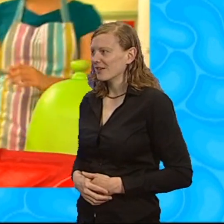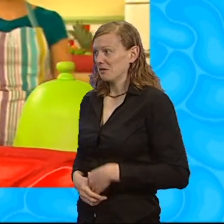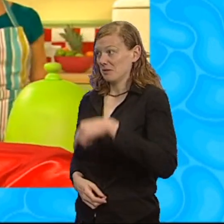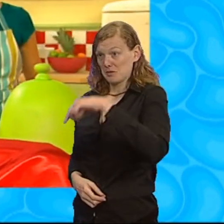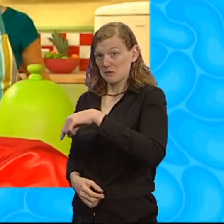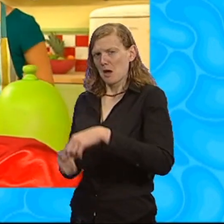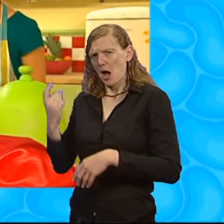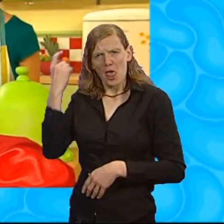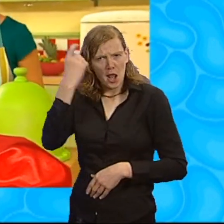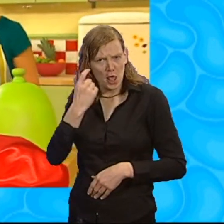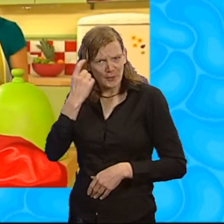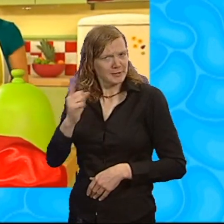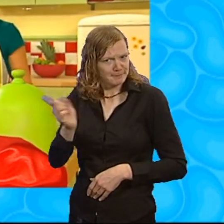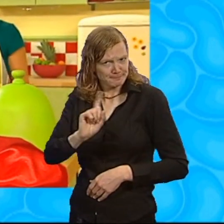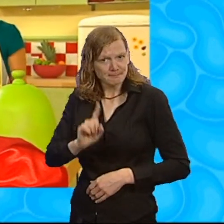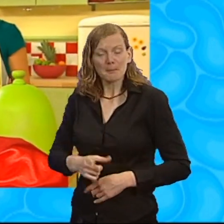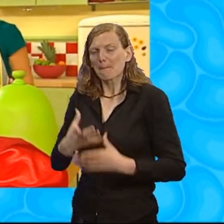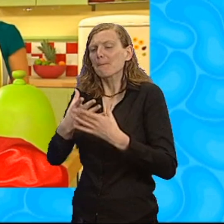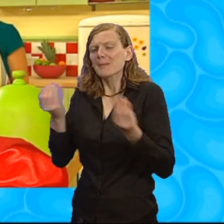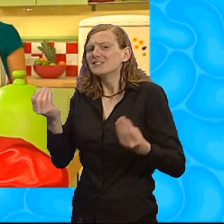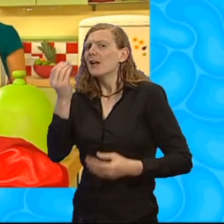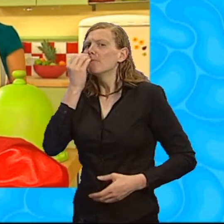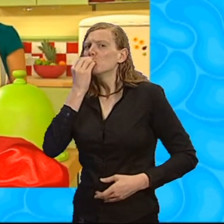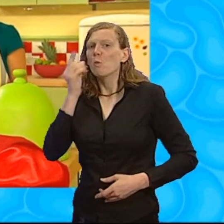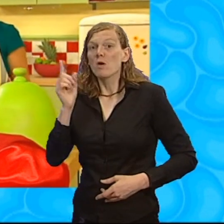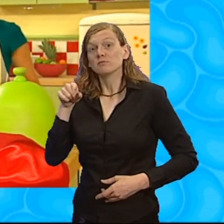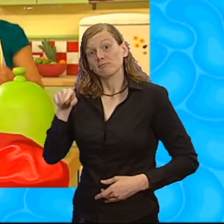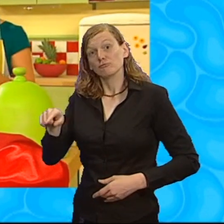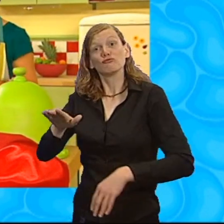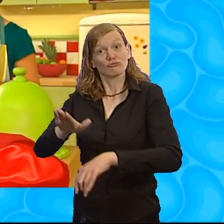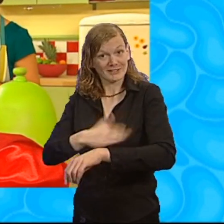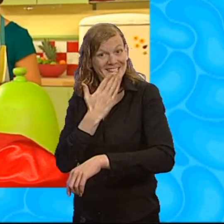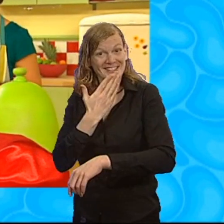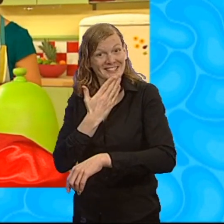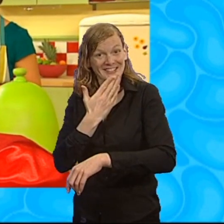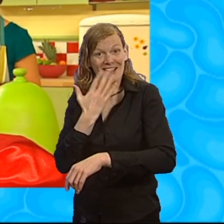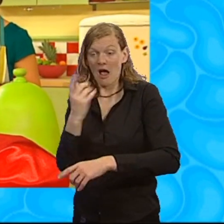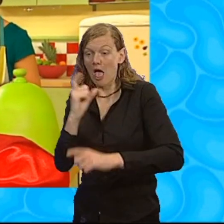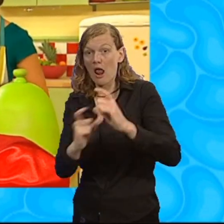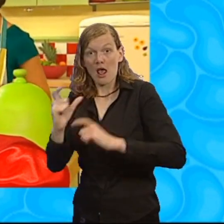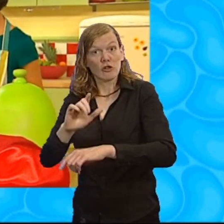Let me give you some clues. The missing ingredient for our spicy baked wrap is green. So, could it be...